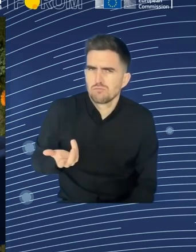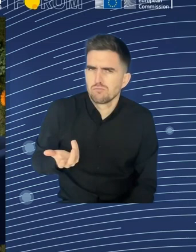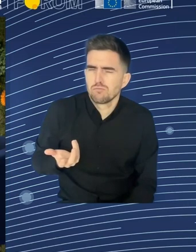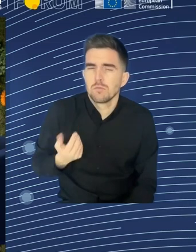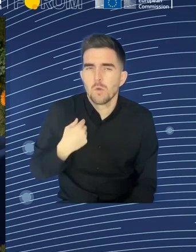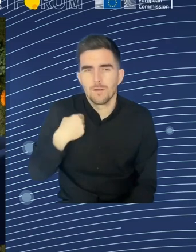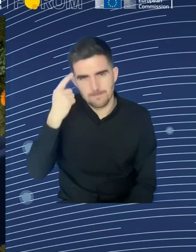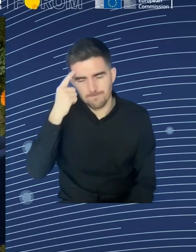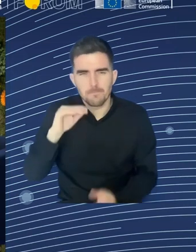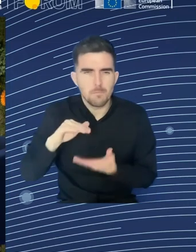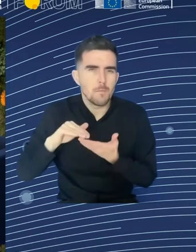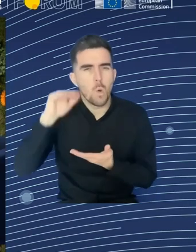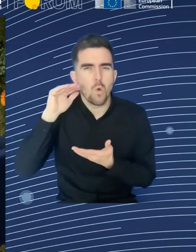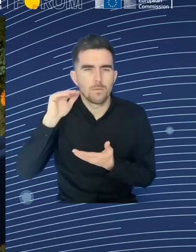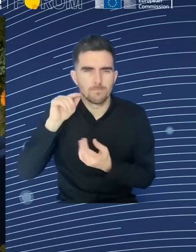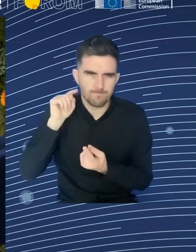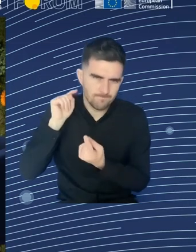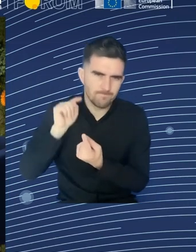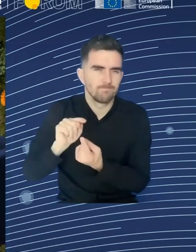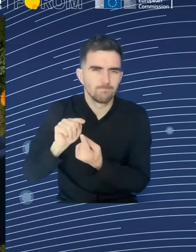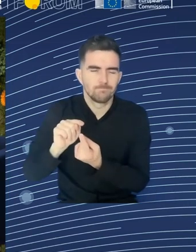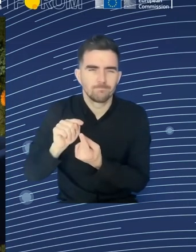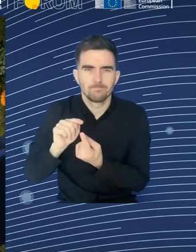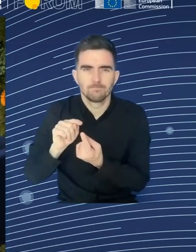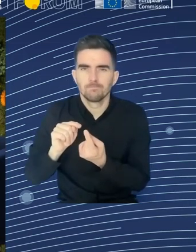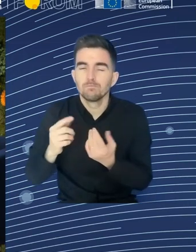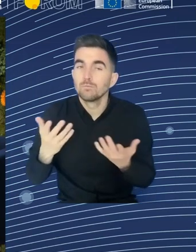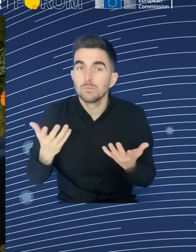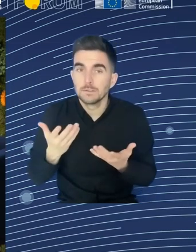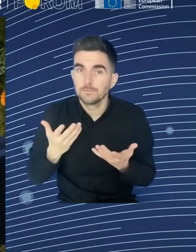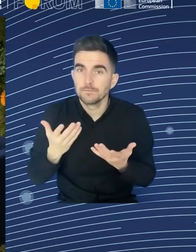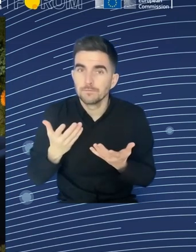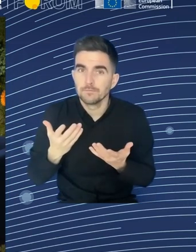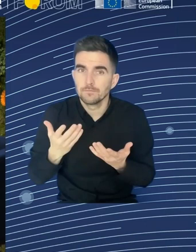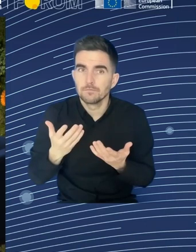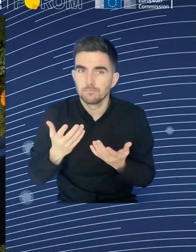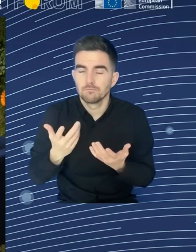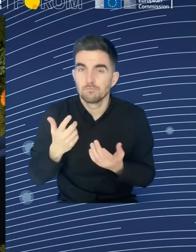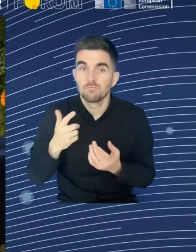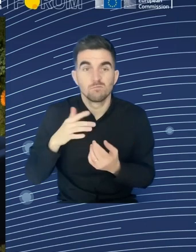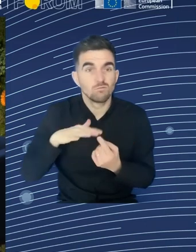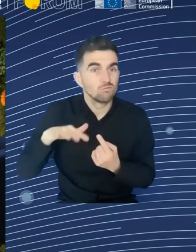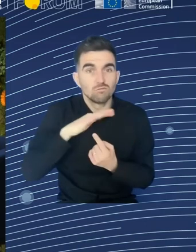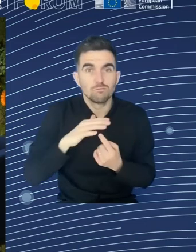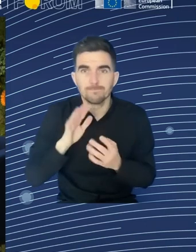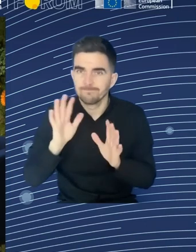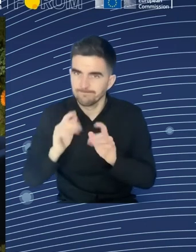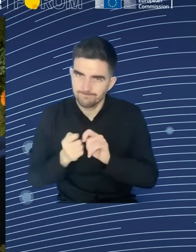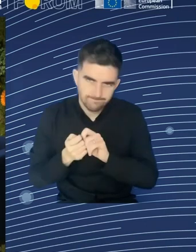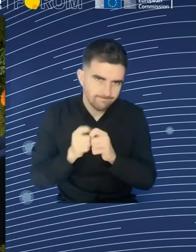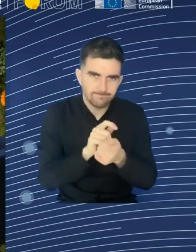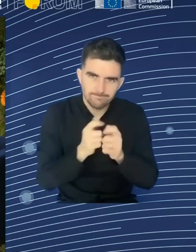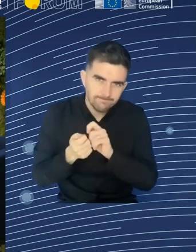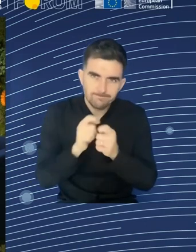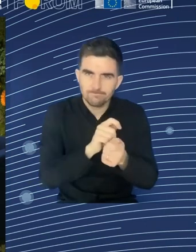transition and our way towards a climate-neutral society, that will require some specific